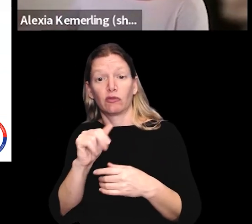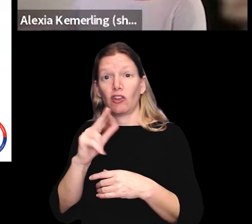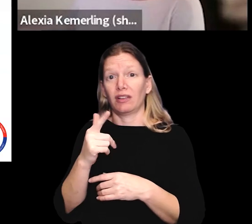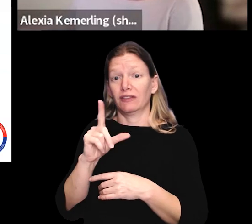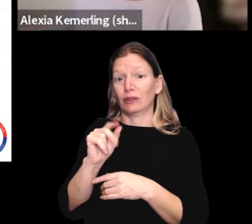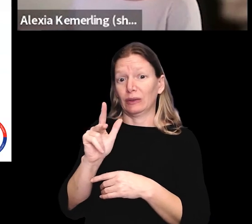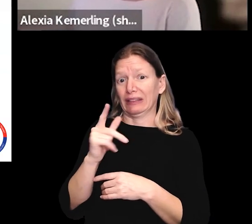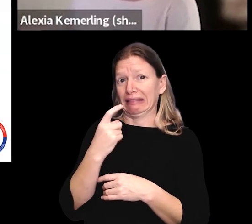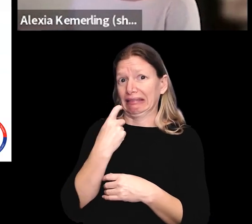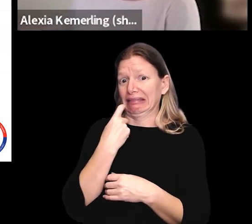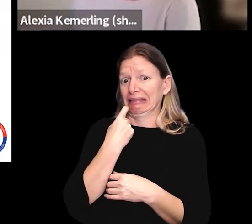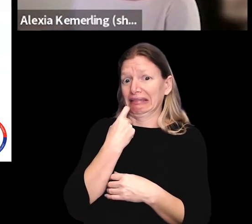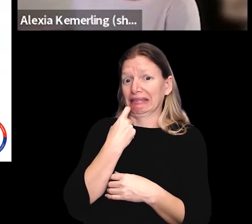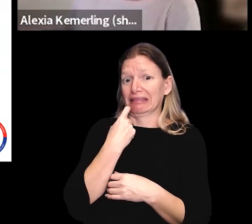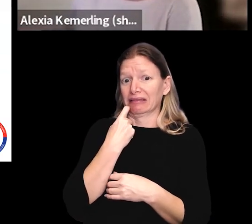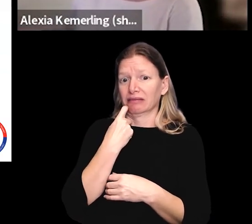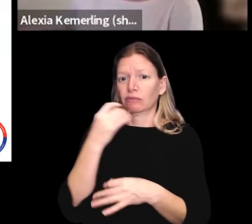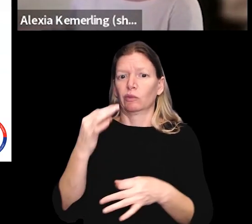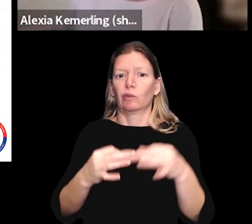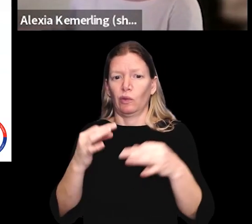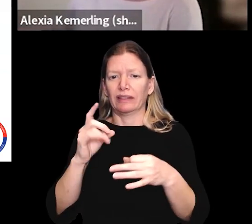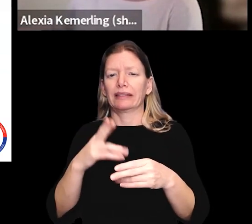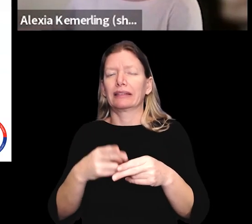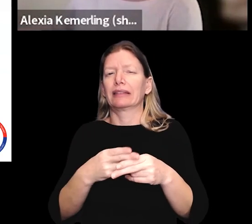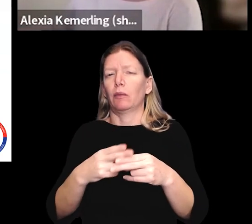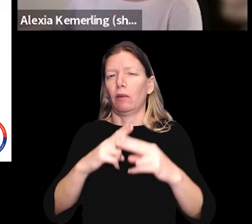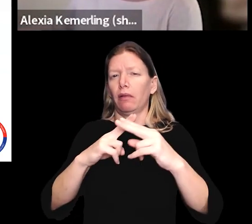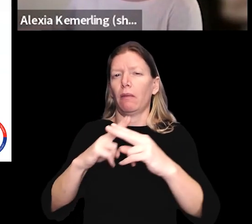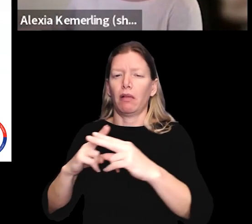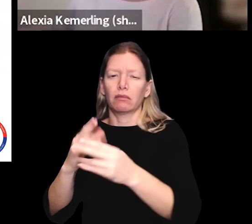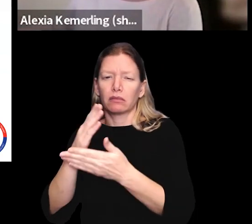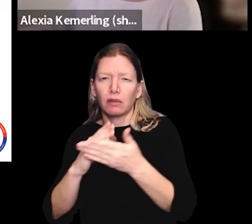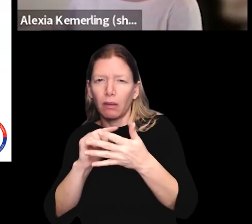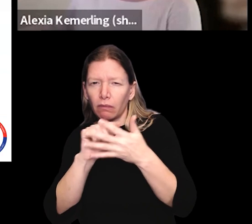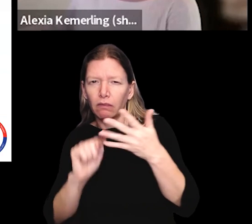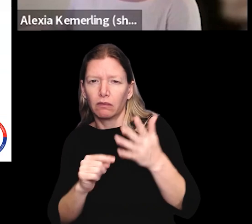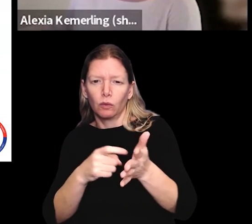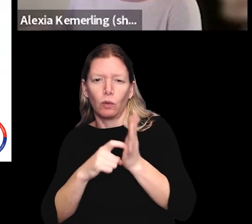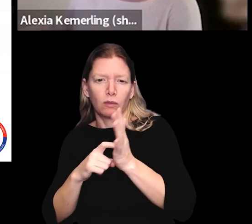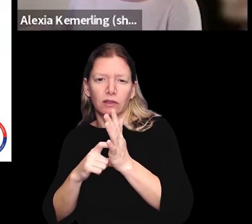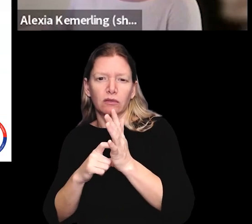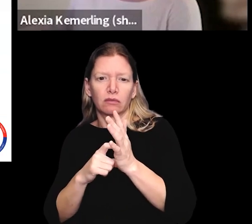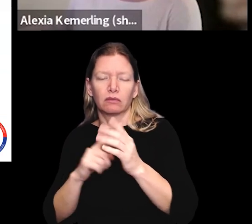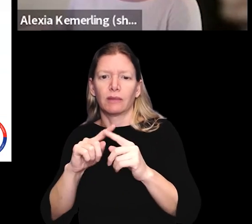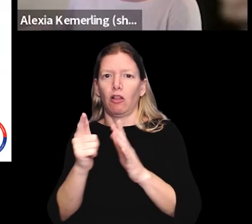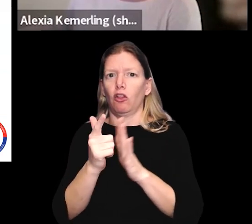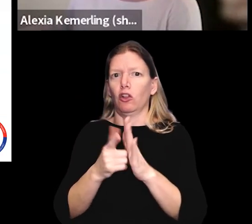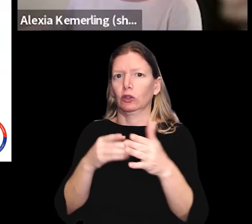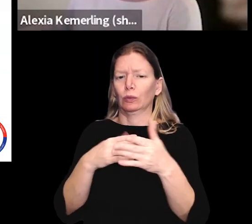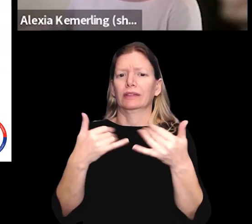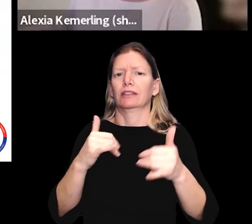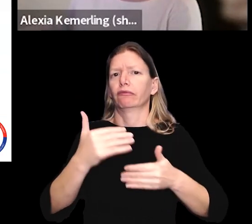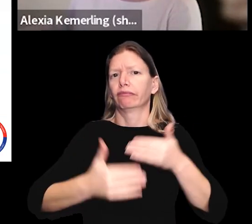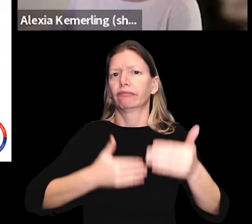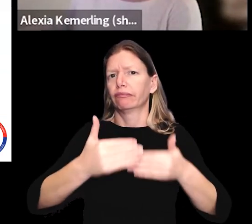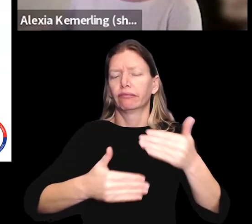in August of 2023, so just very recently, a court did temporarily block part of those requirements, but